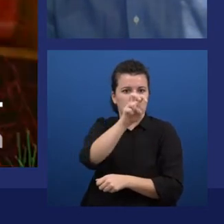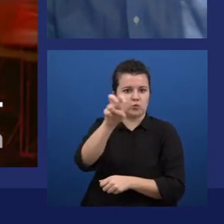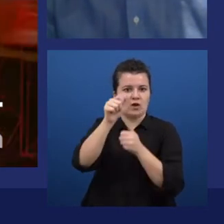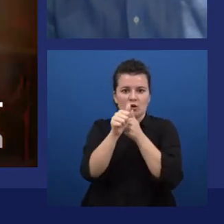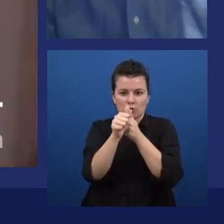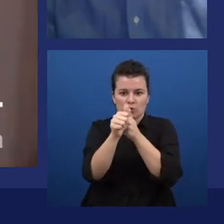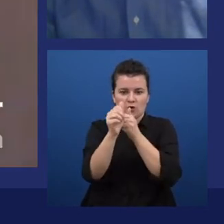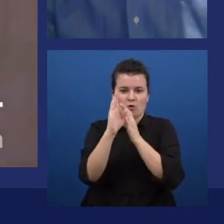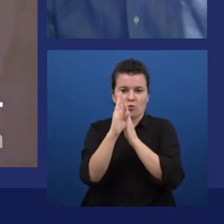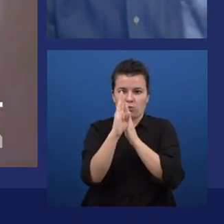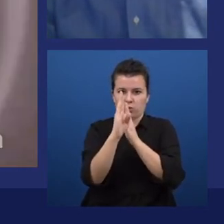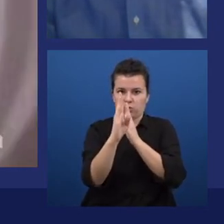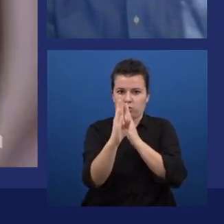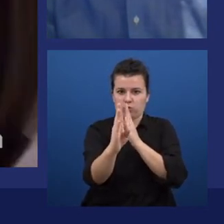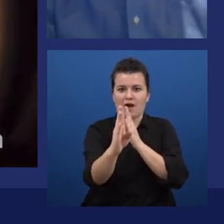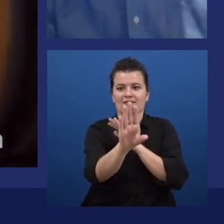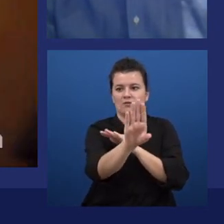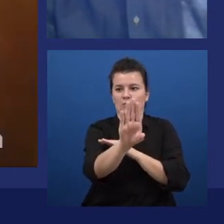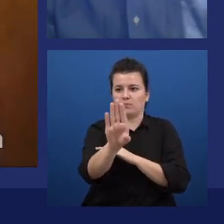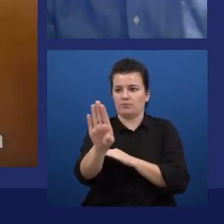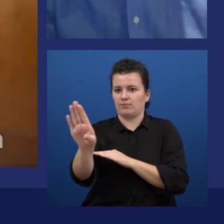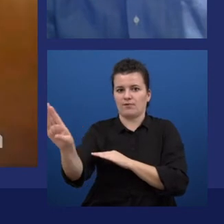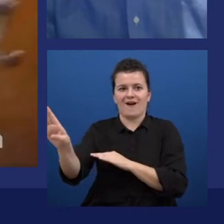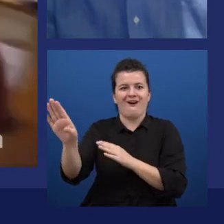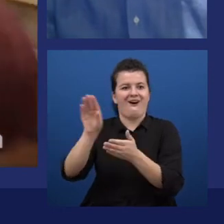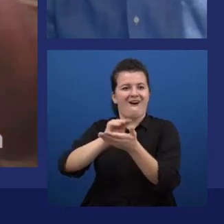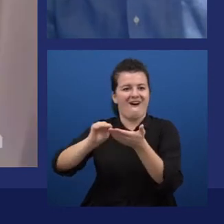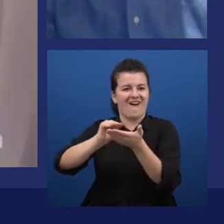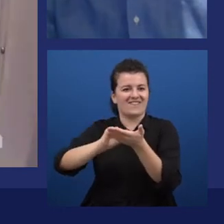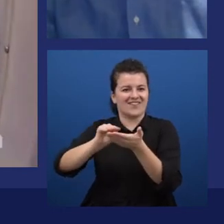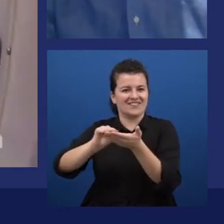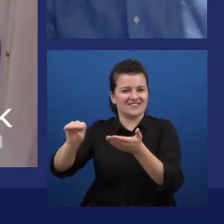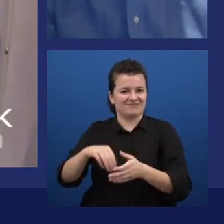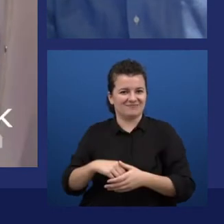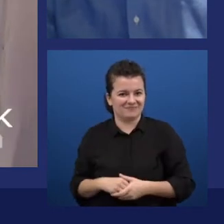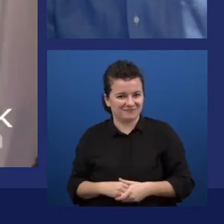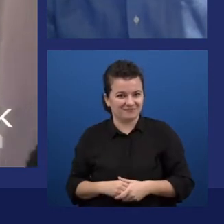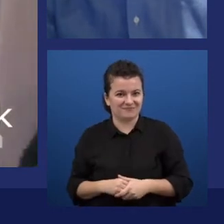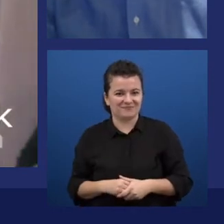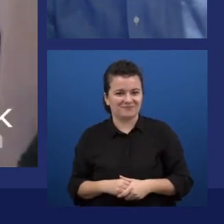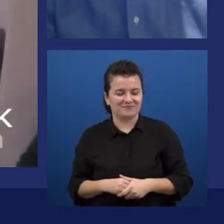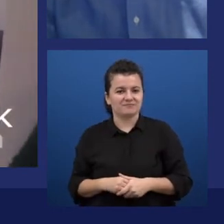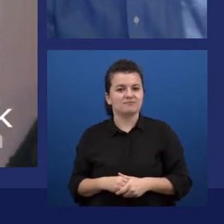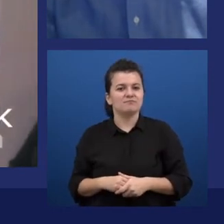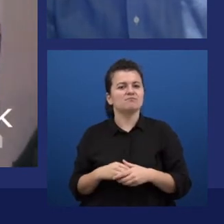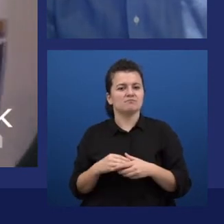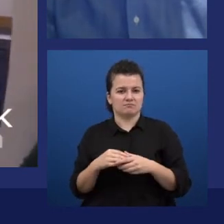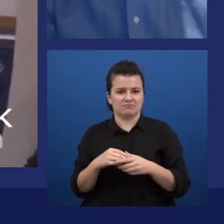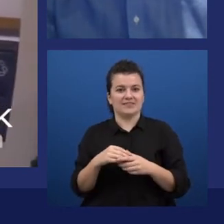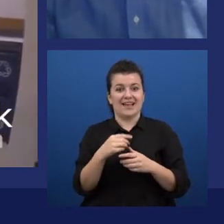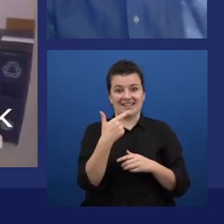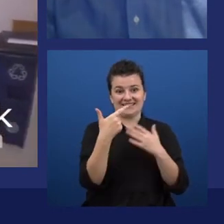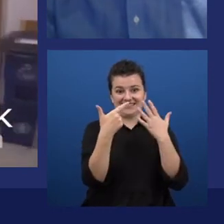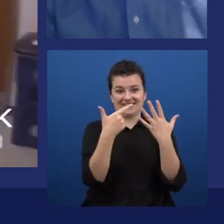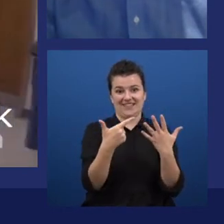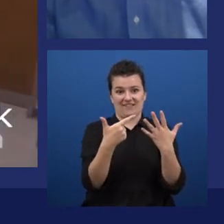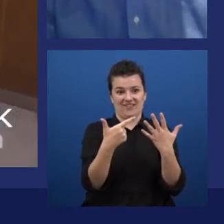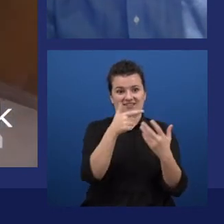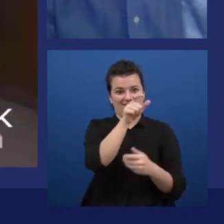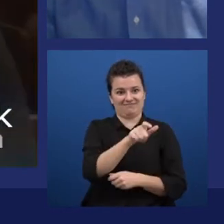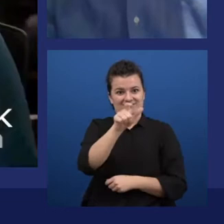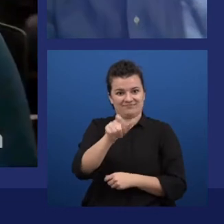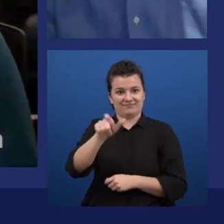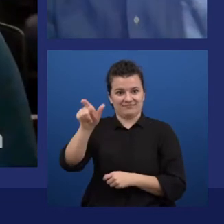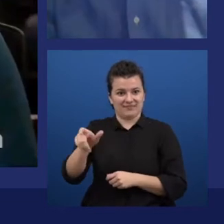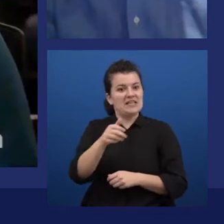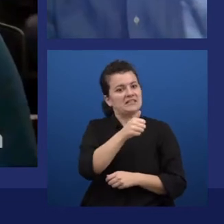turn into my office. Good job. That was pretty cool. We have seven blind subjects, and they all managed to do